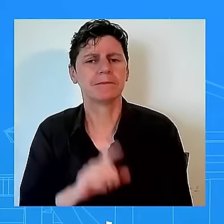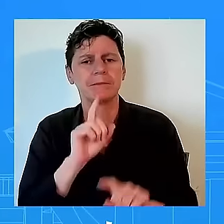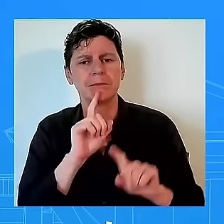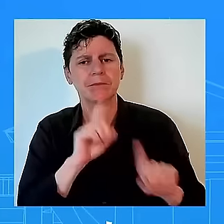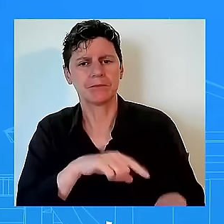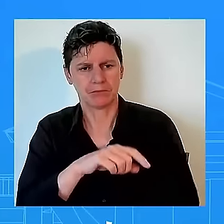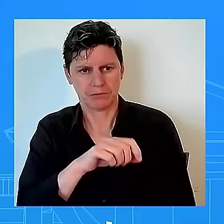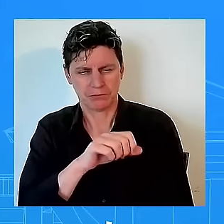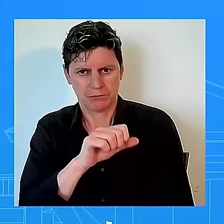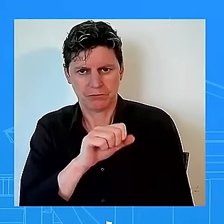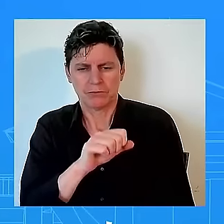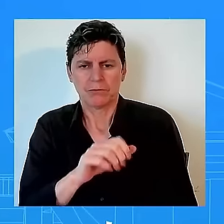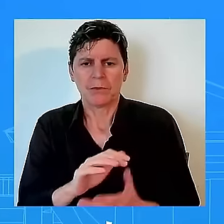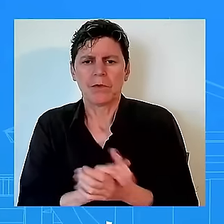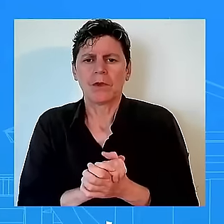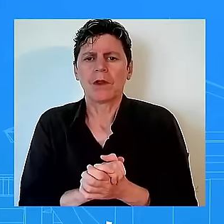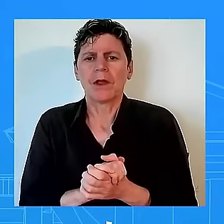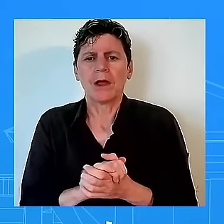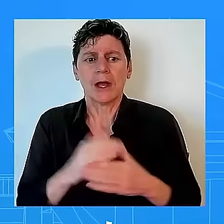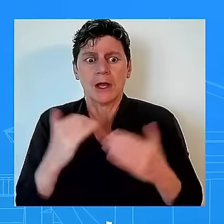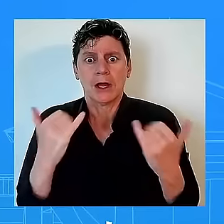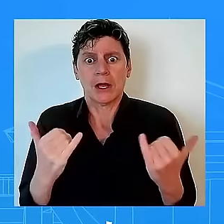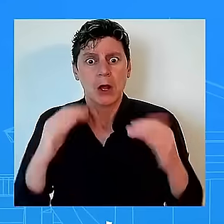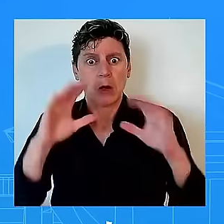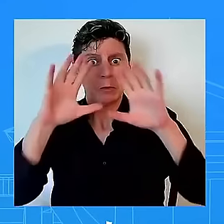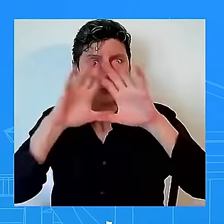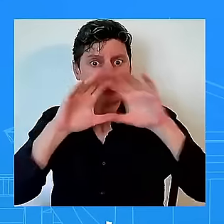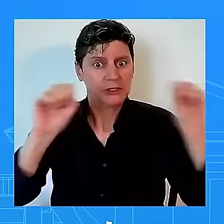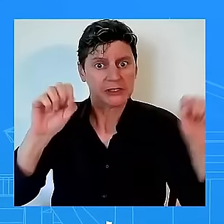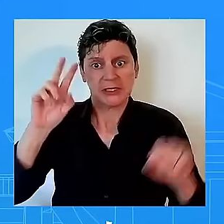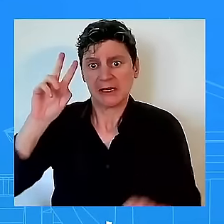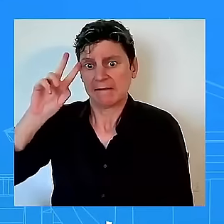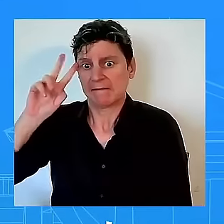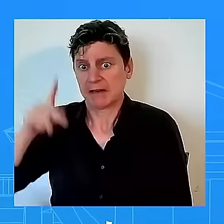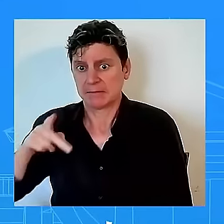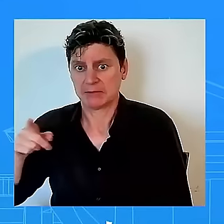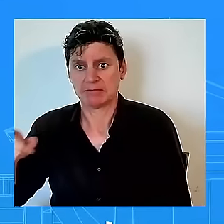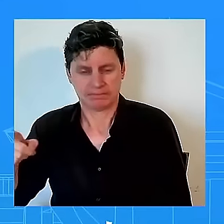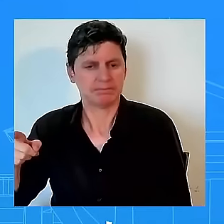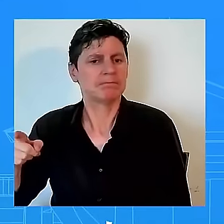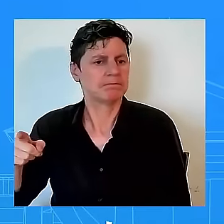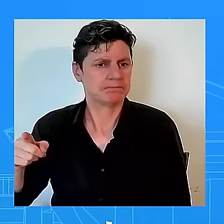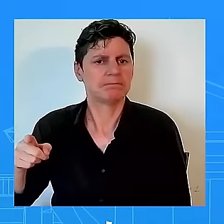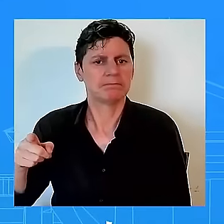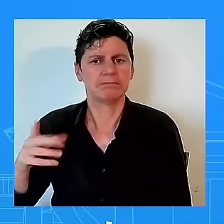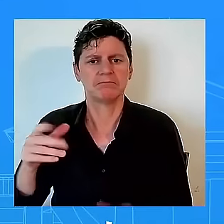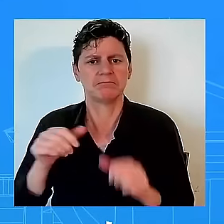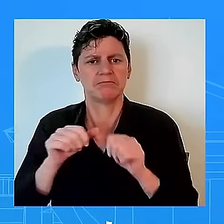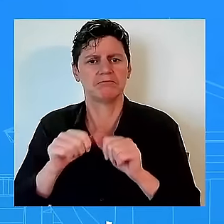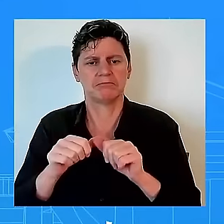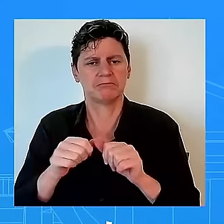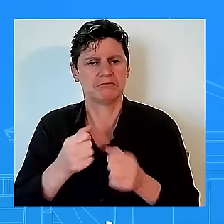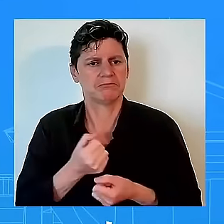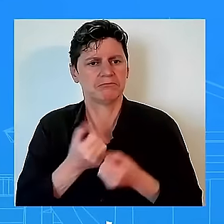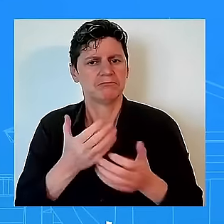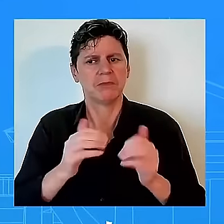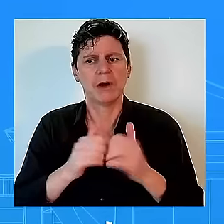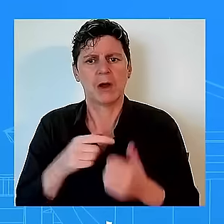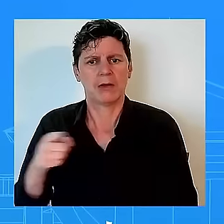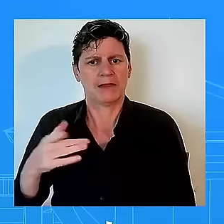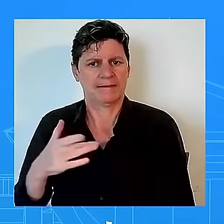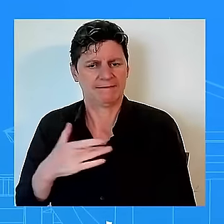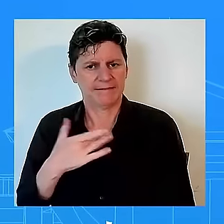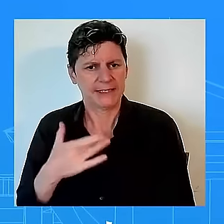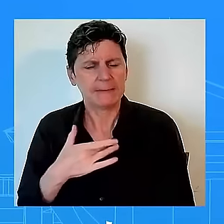pretty consistent on making sure that um uh we continue uh to